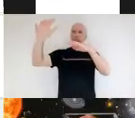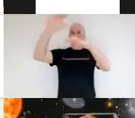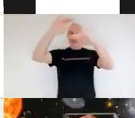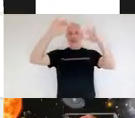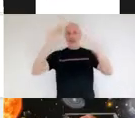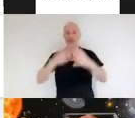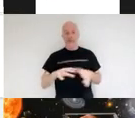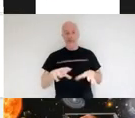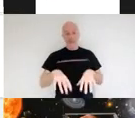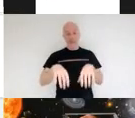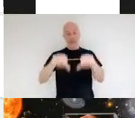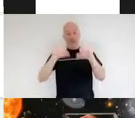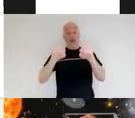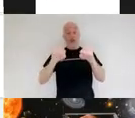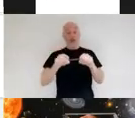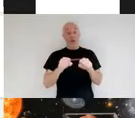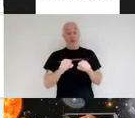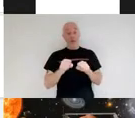presentation